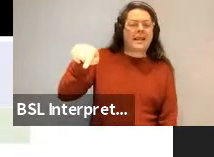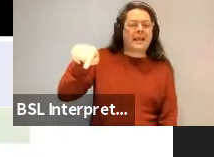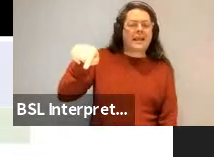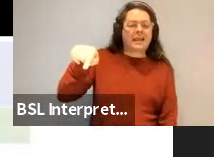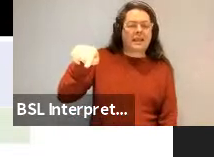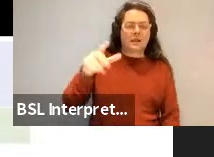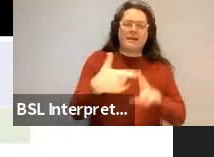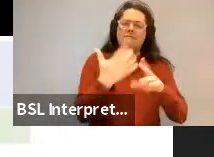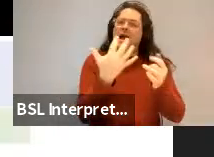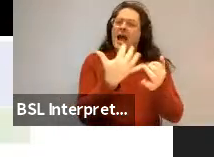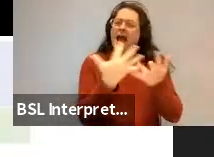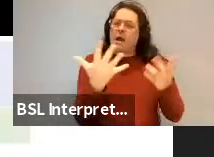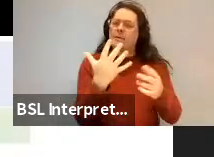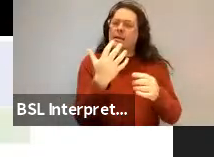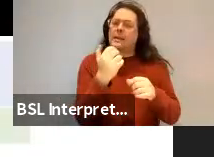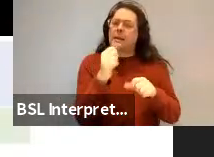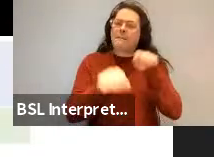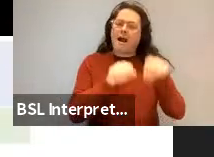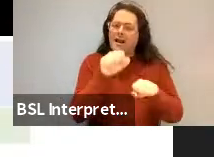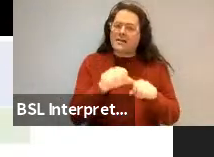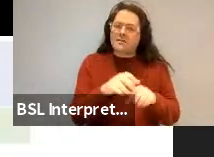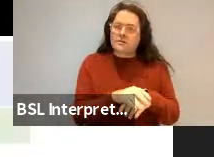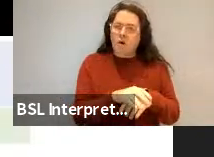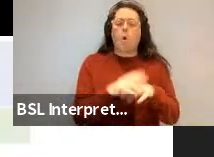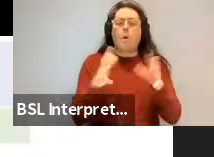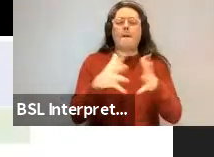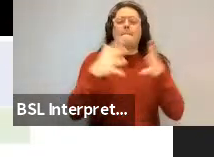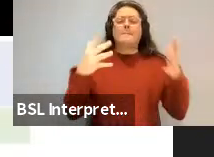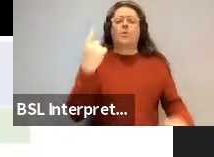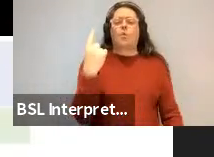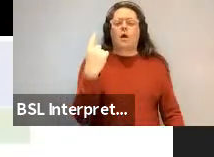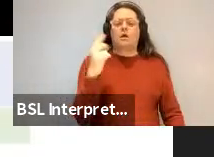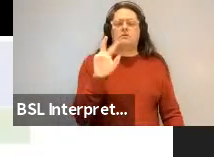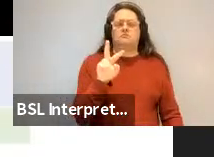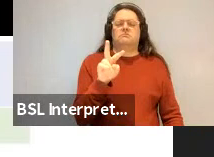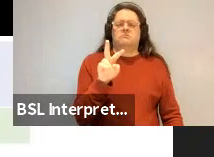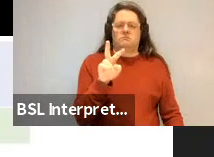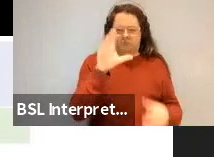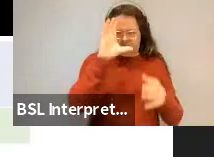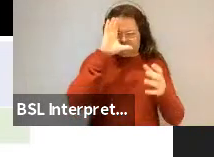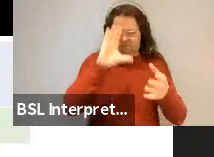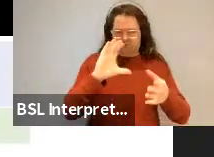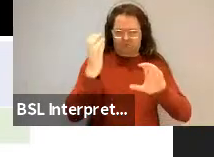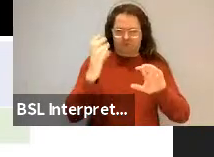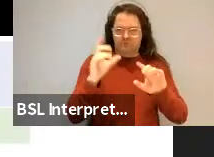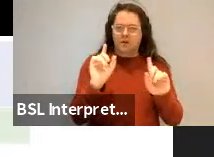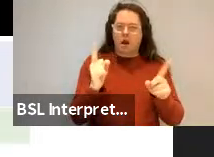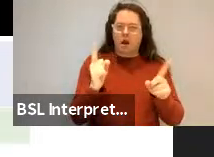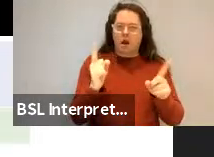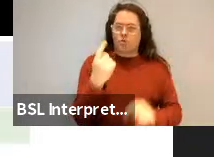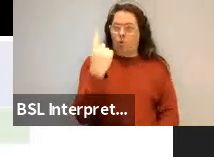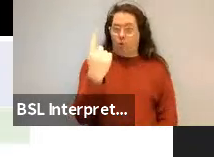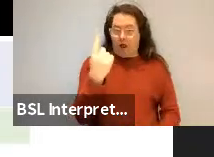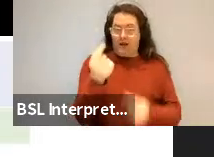bikes does she have by saying a big one, right? You wouldn't normally use the anaphoric use,